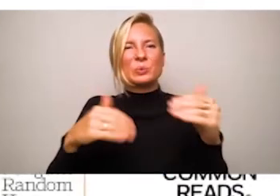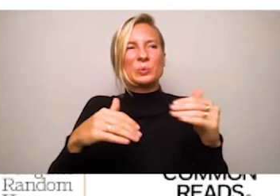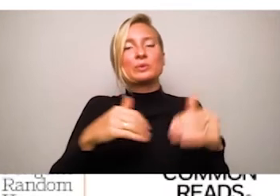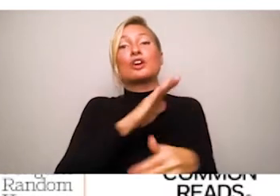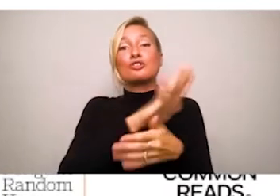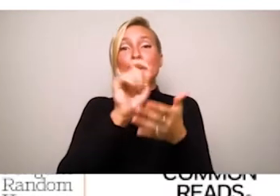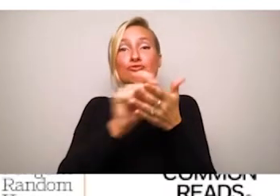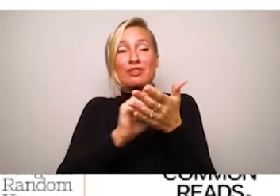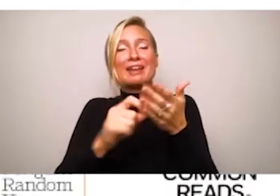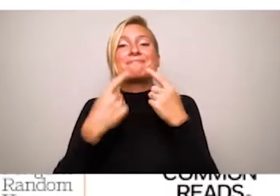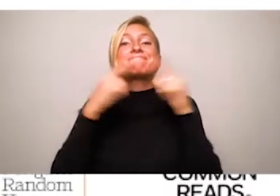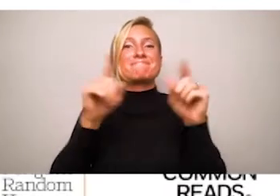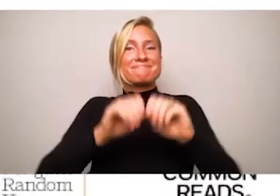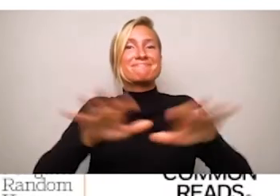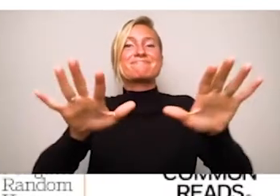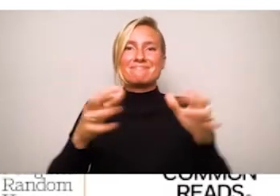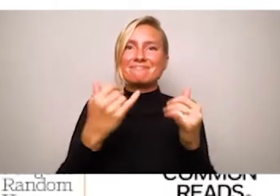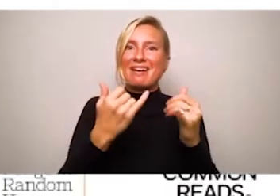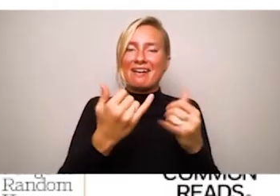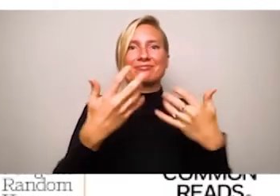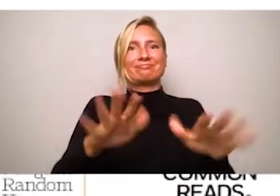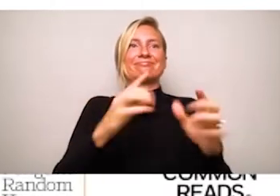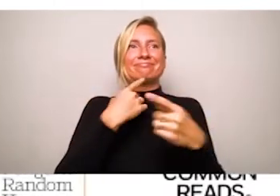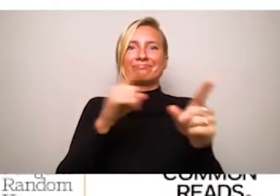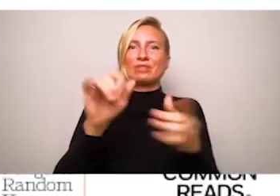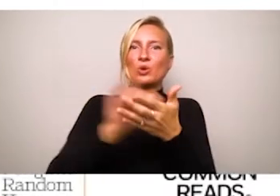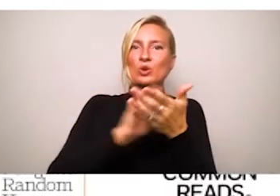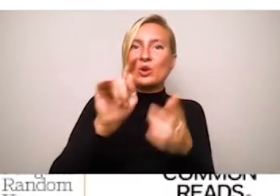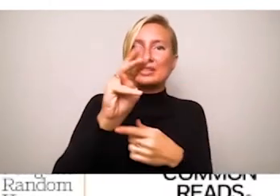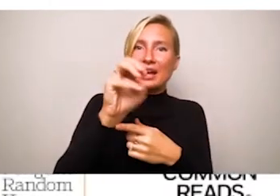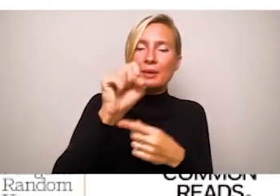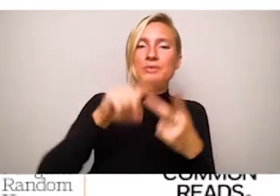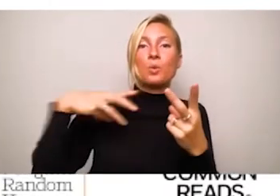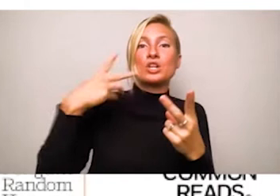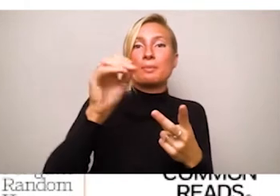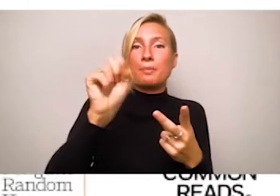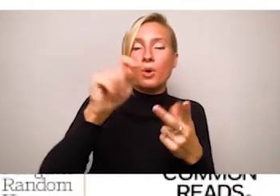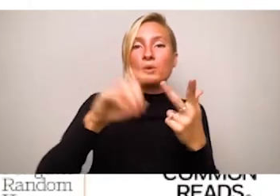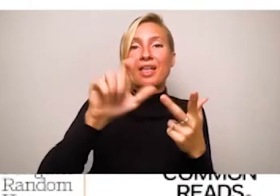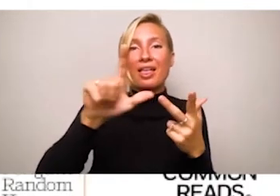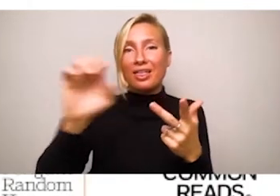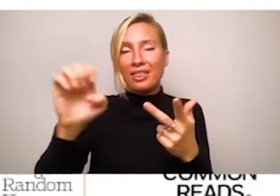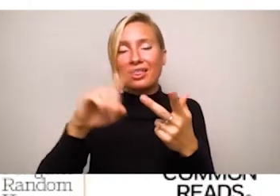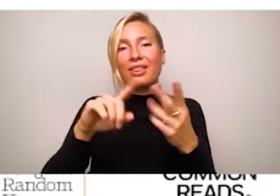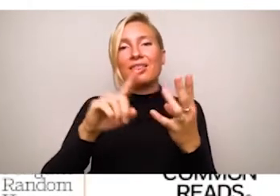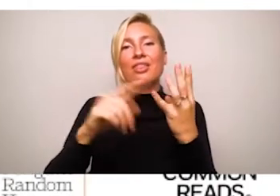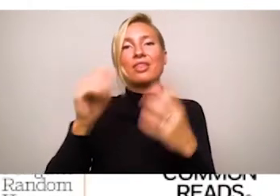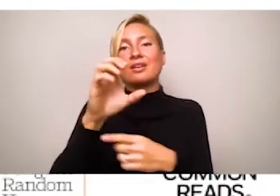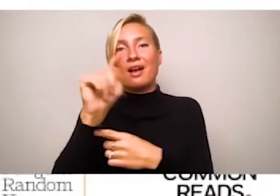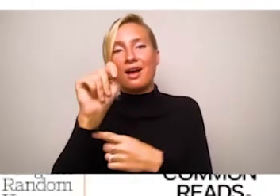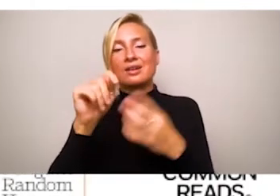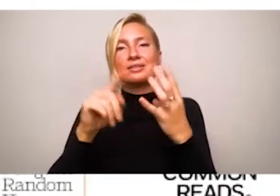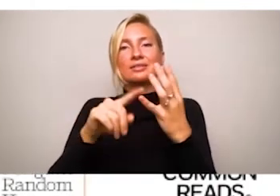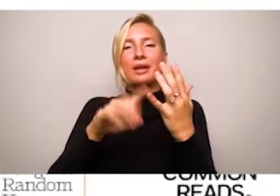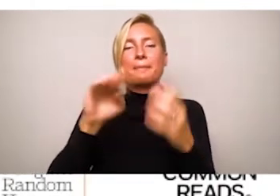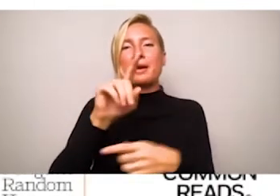publications such as the New York Times, the Washington Post, Elle, Harper's Bazaar, and The Cut. She regularly speaks on issues such